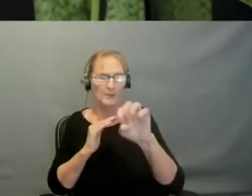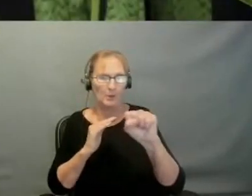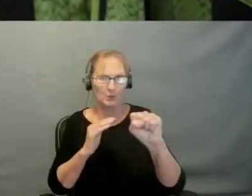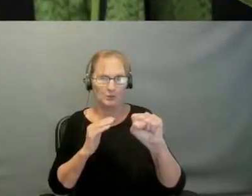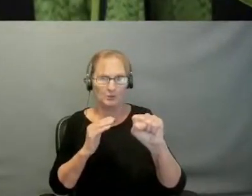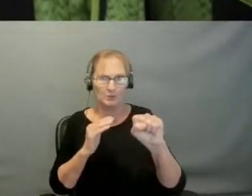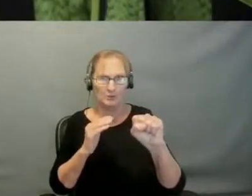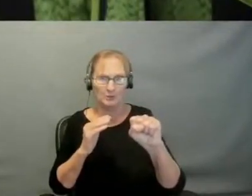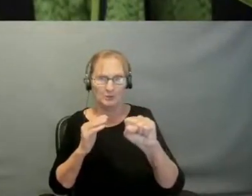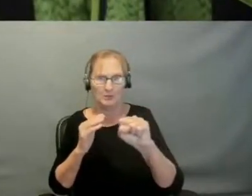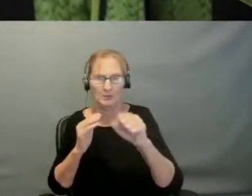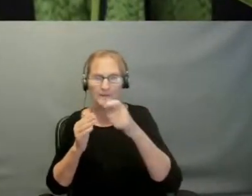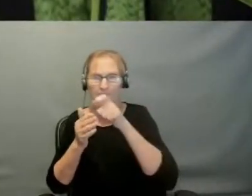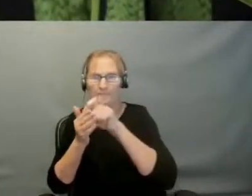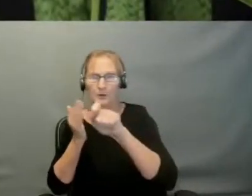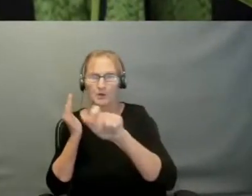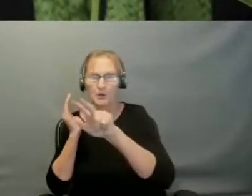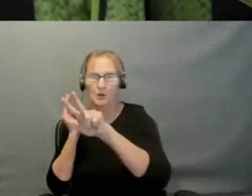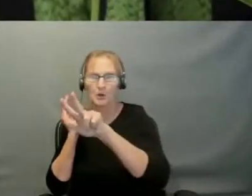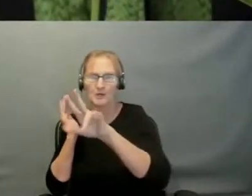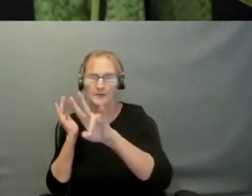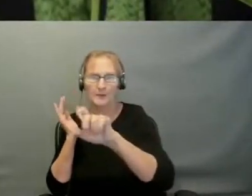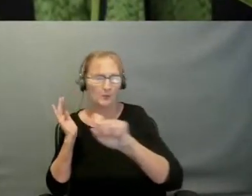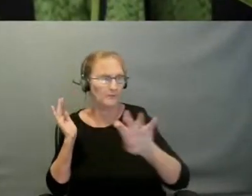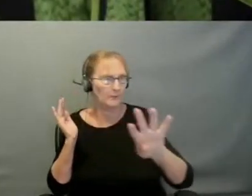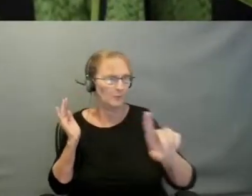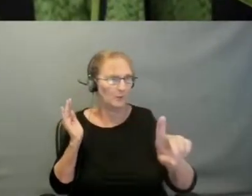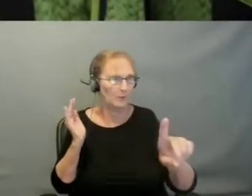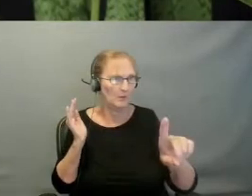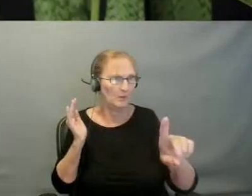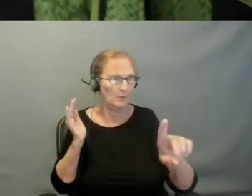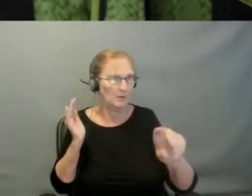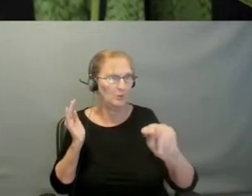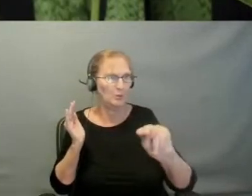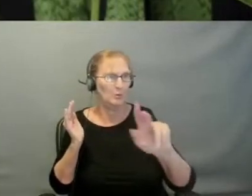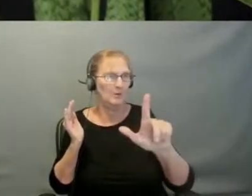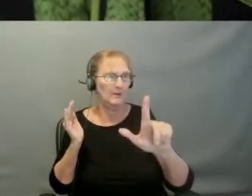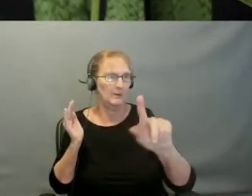through 41, the New Living Translation.